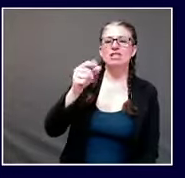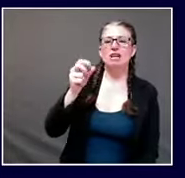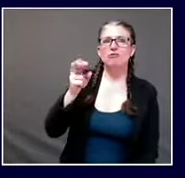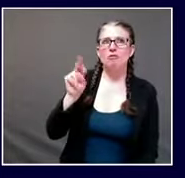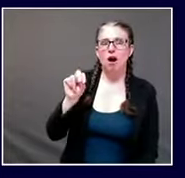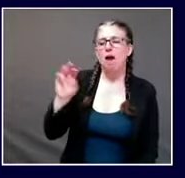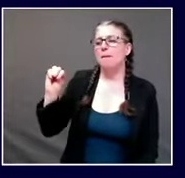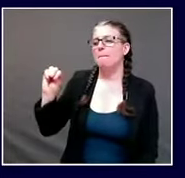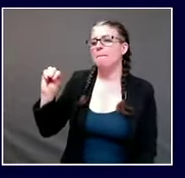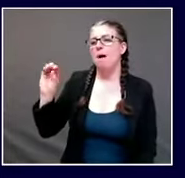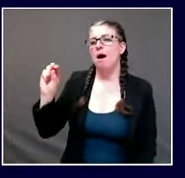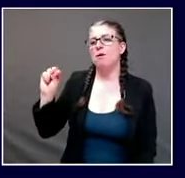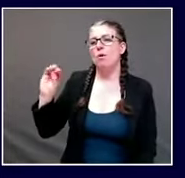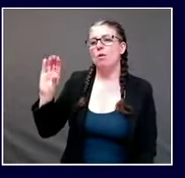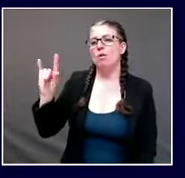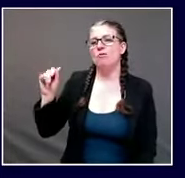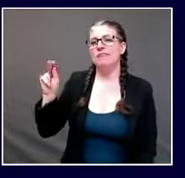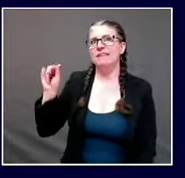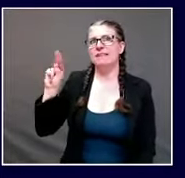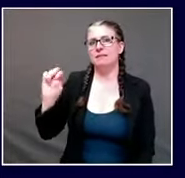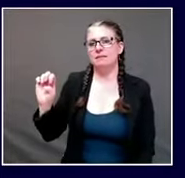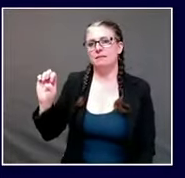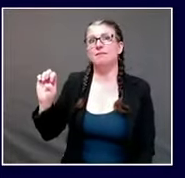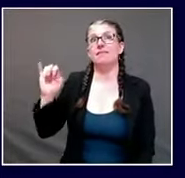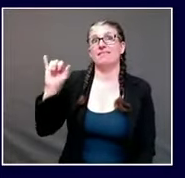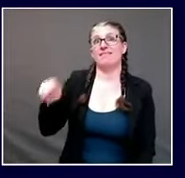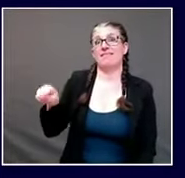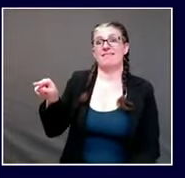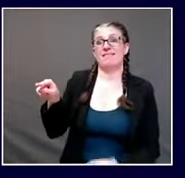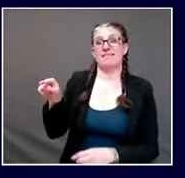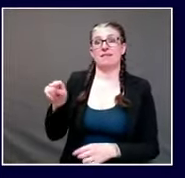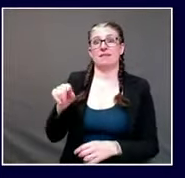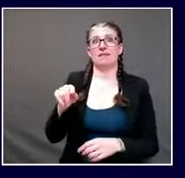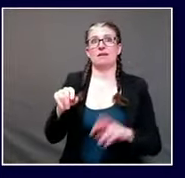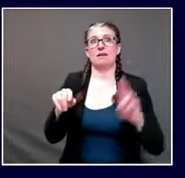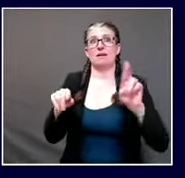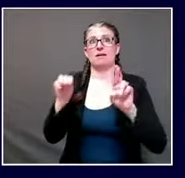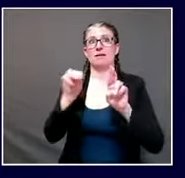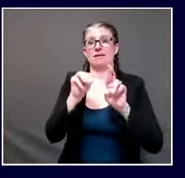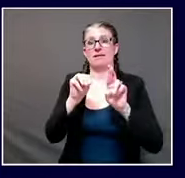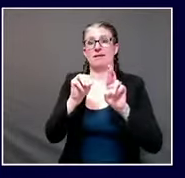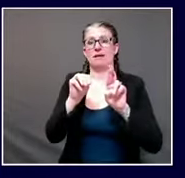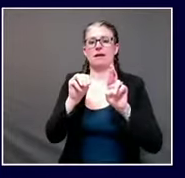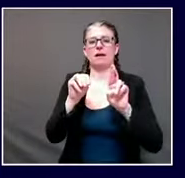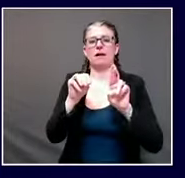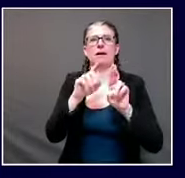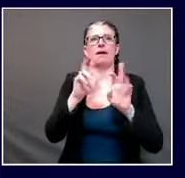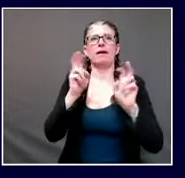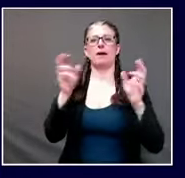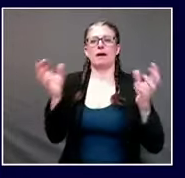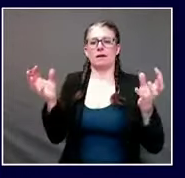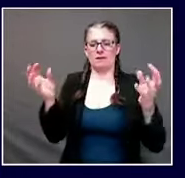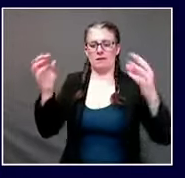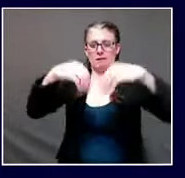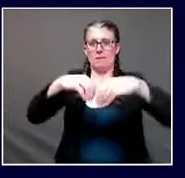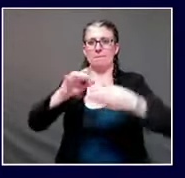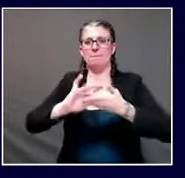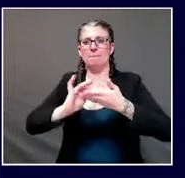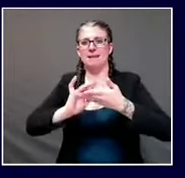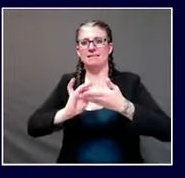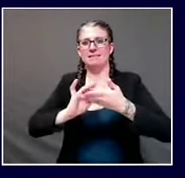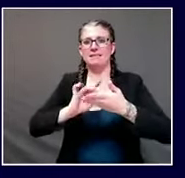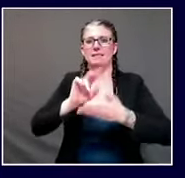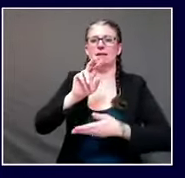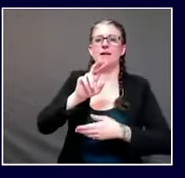one which maine has been receiving shipments of uh the u.s government uses a formula that they tabulate every week that